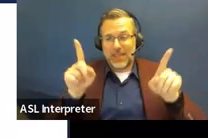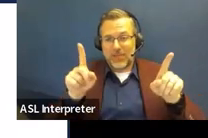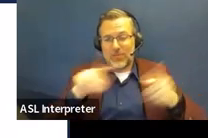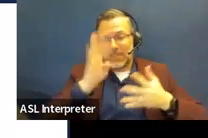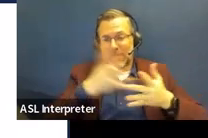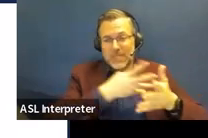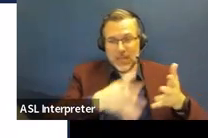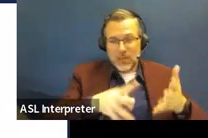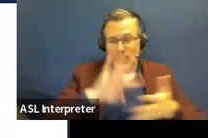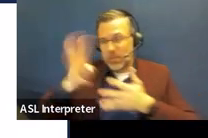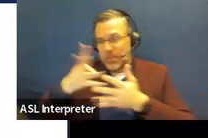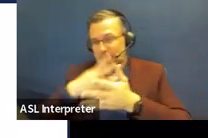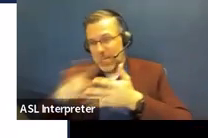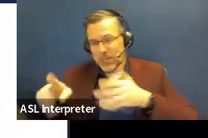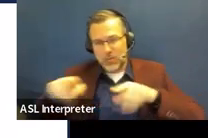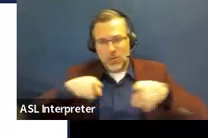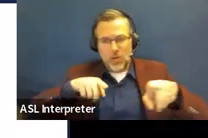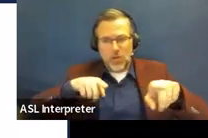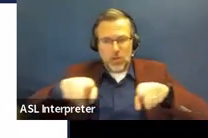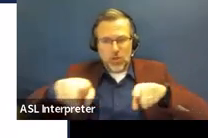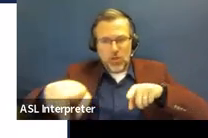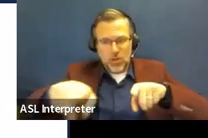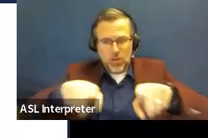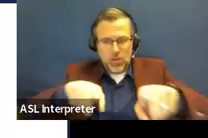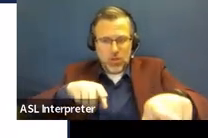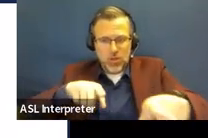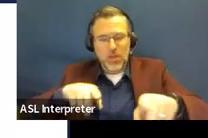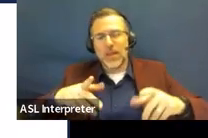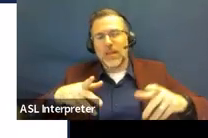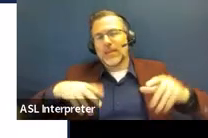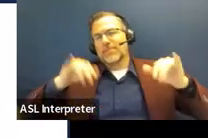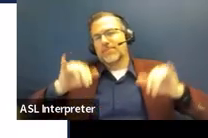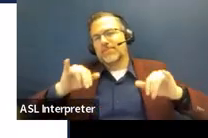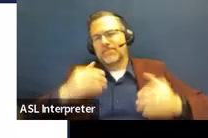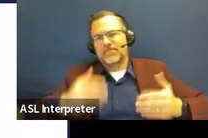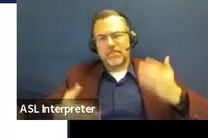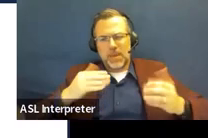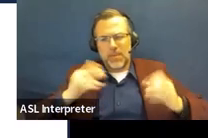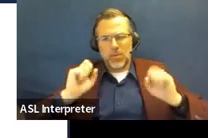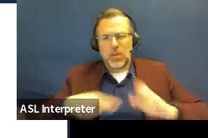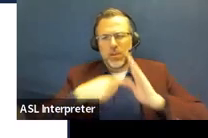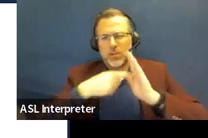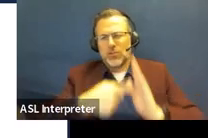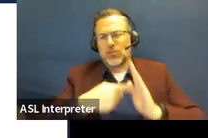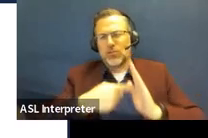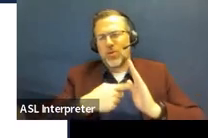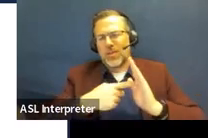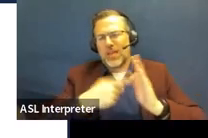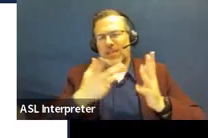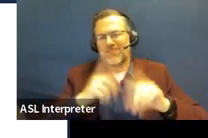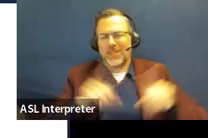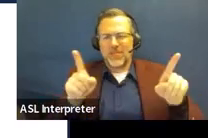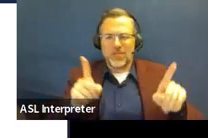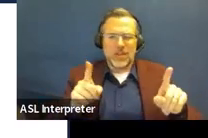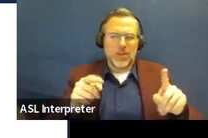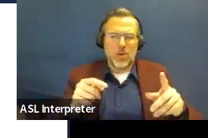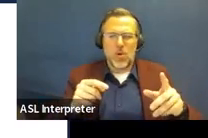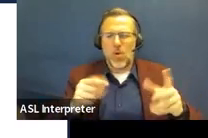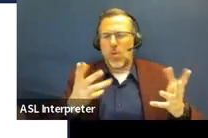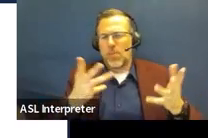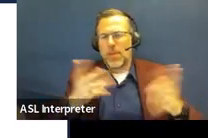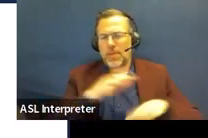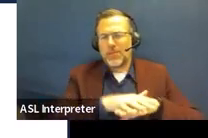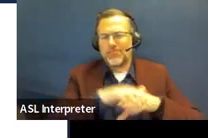and that was, so maybe we can think of a way to show that differently or like separate that out in our IEP